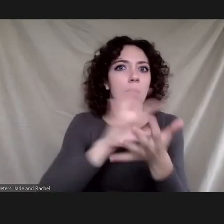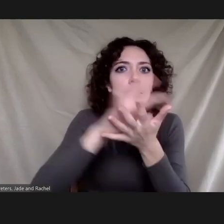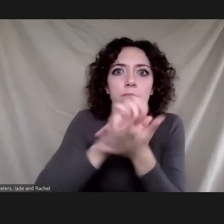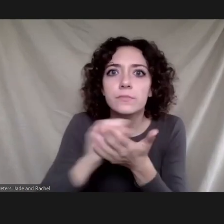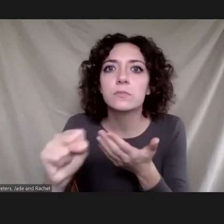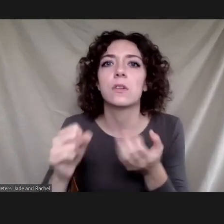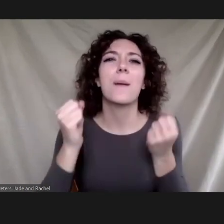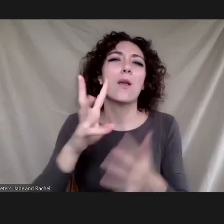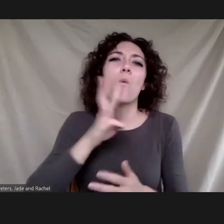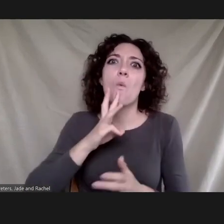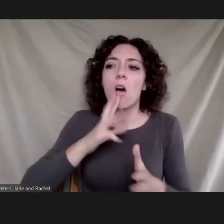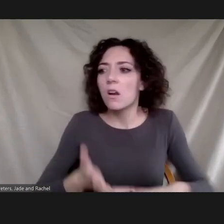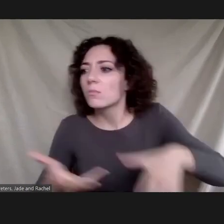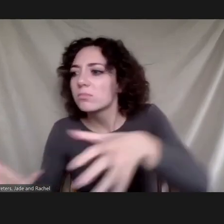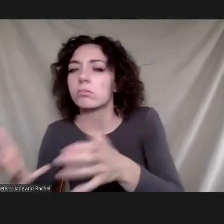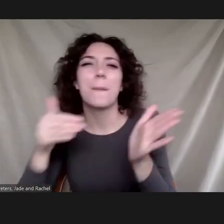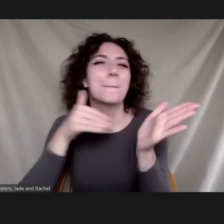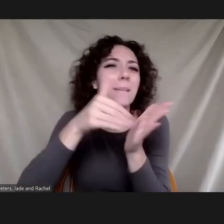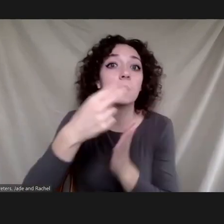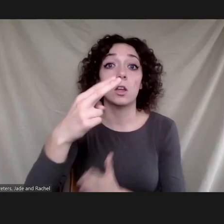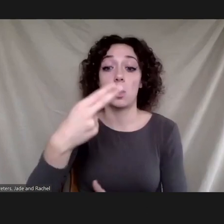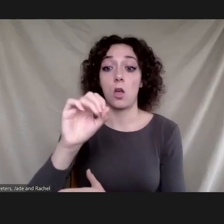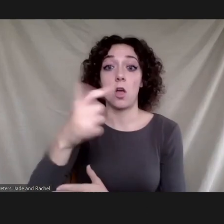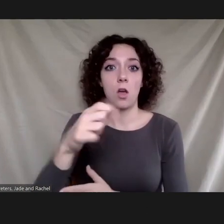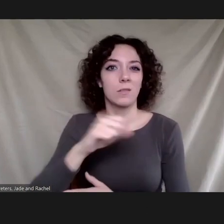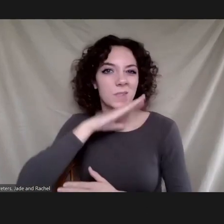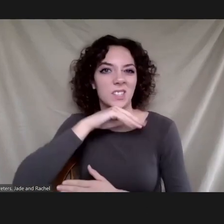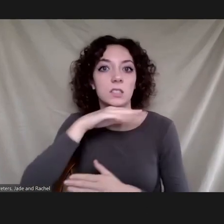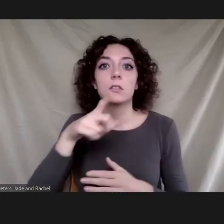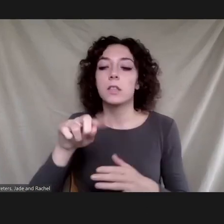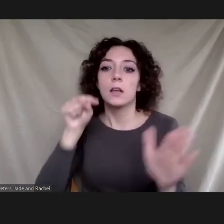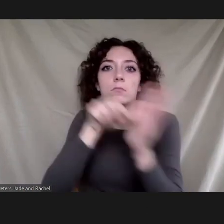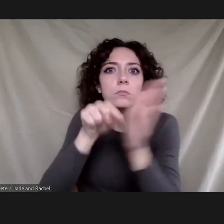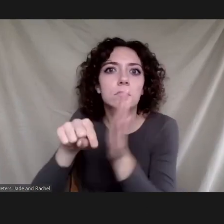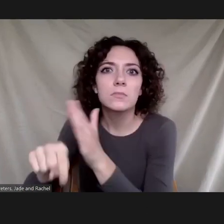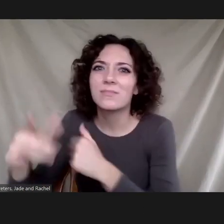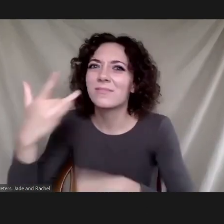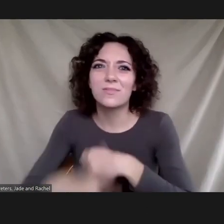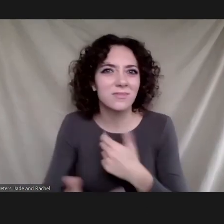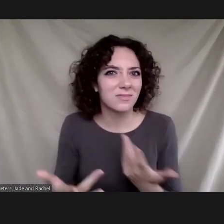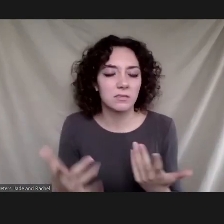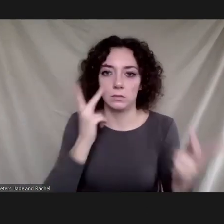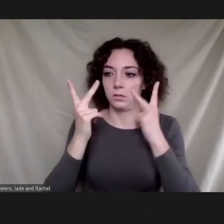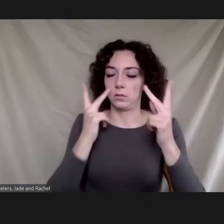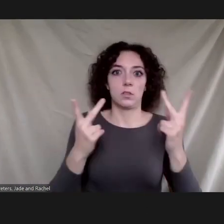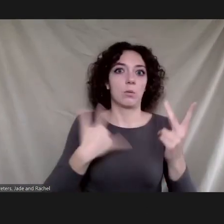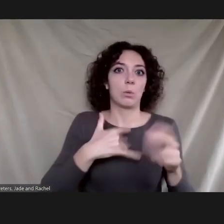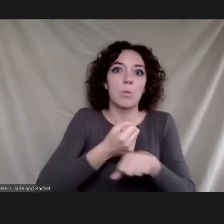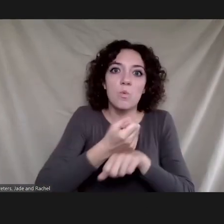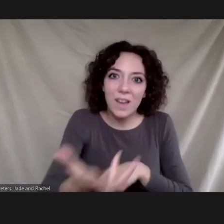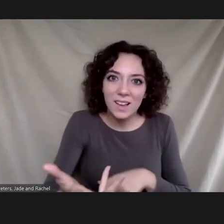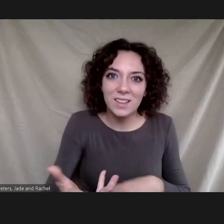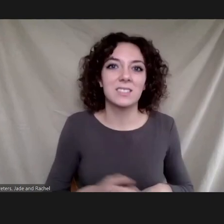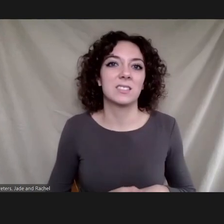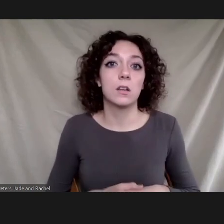dumped and millions of hogs were euthanized prematurely we've seen an explosion of personal protective equipment litter and waste